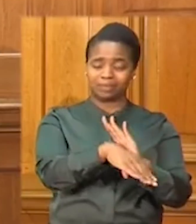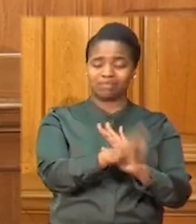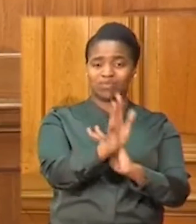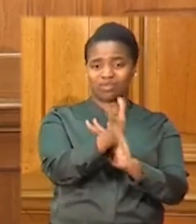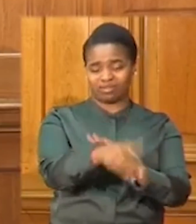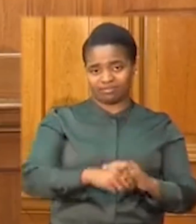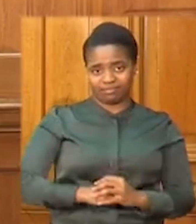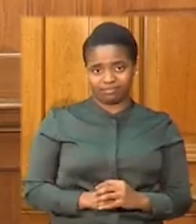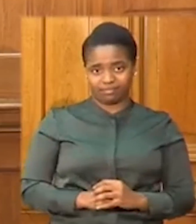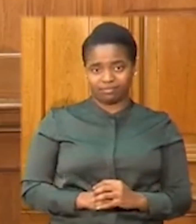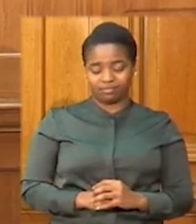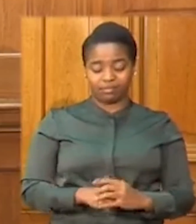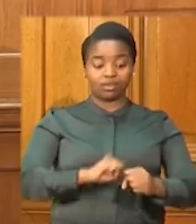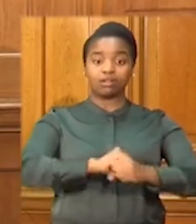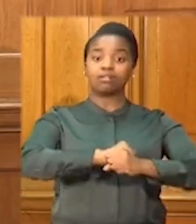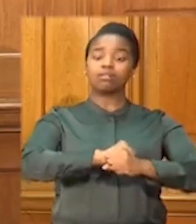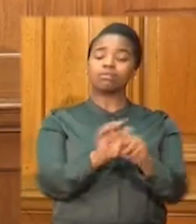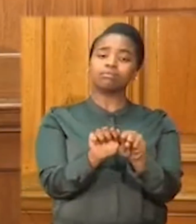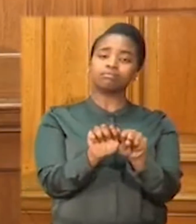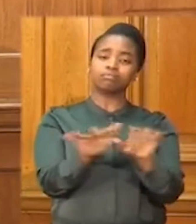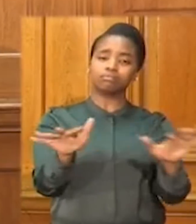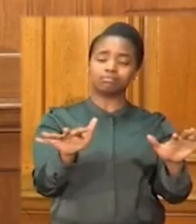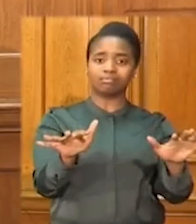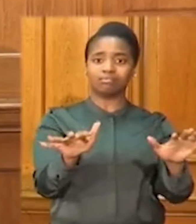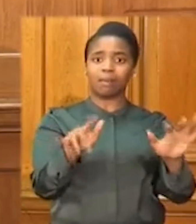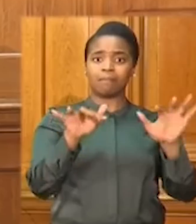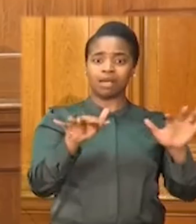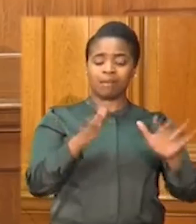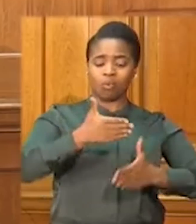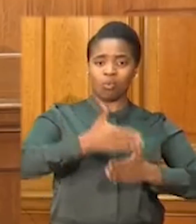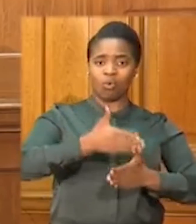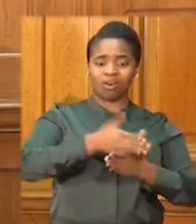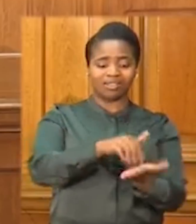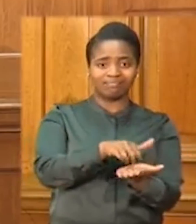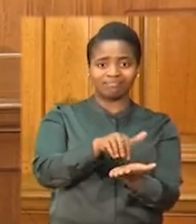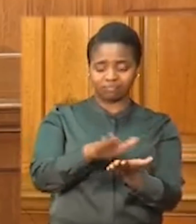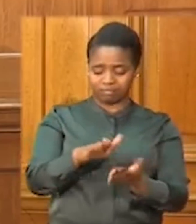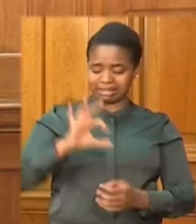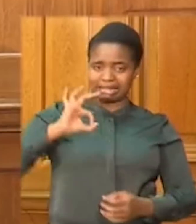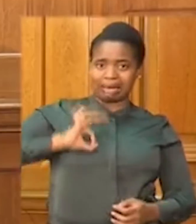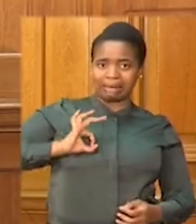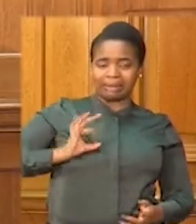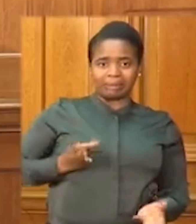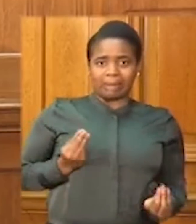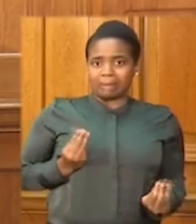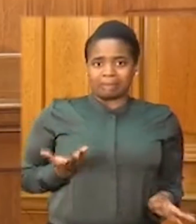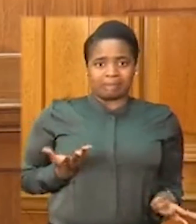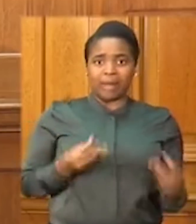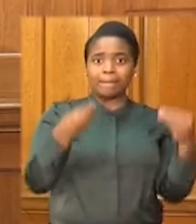The pandemic has resulted in the sudden loss of income for businesses and individuals alike,